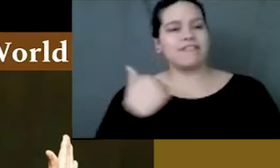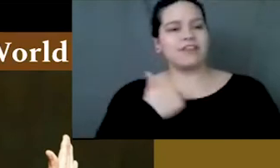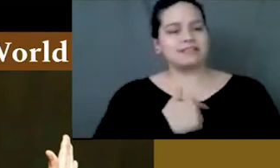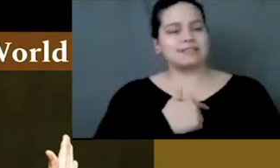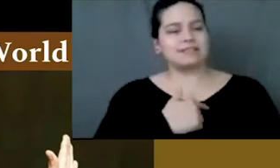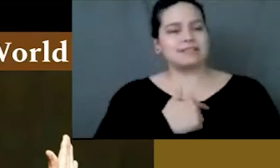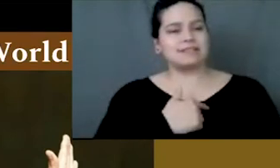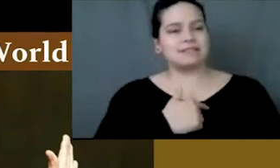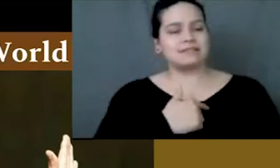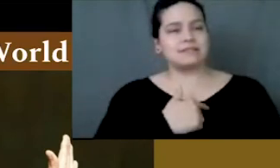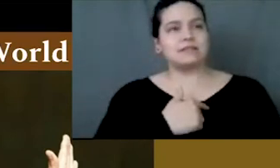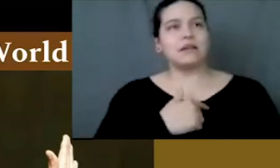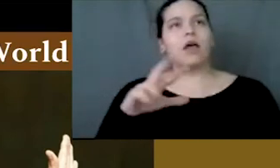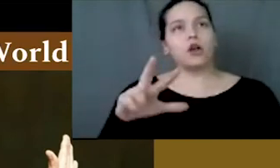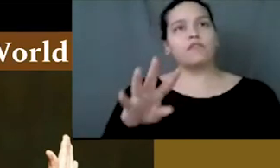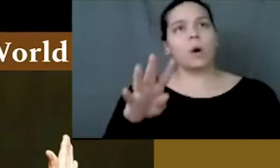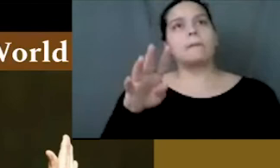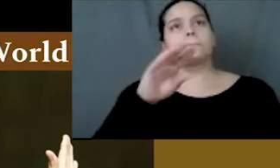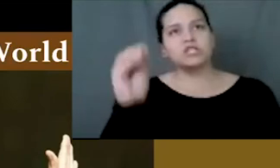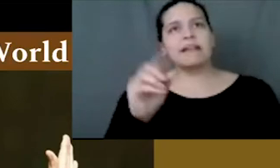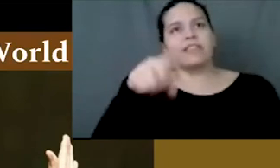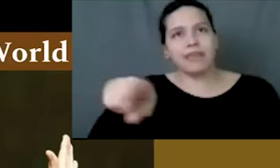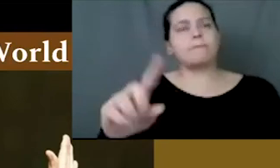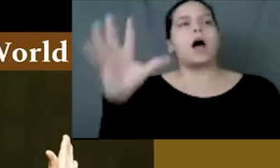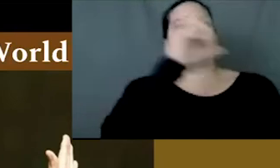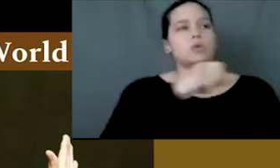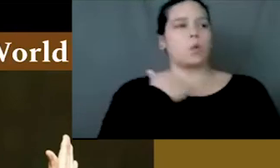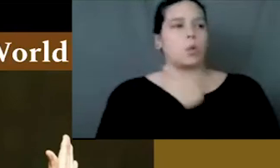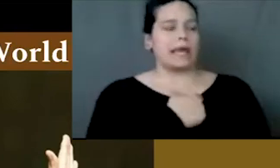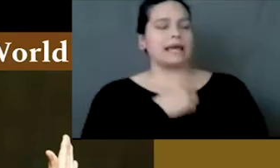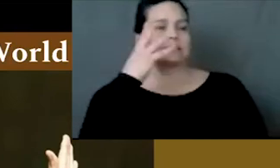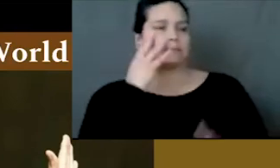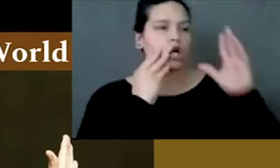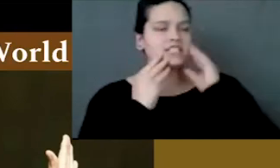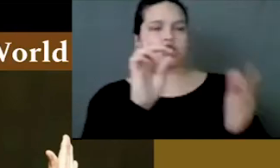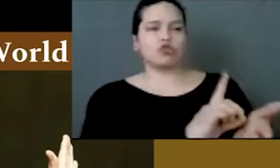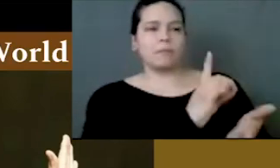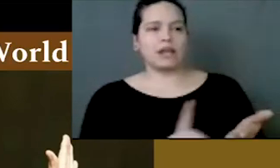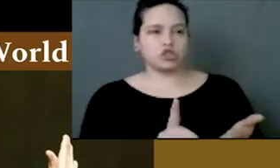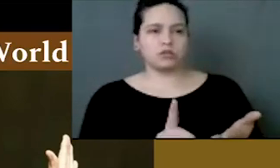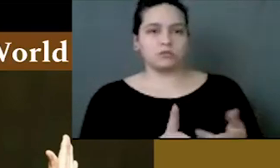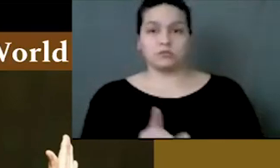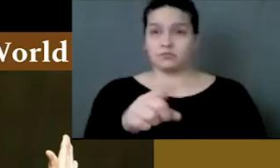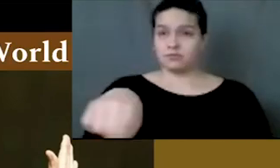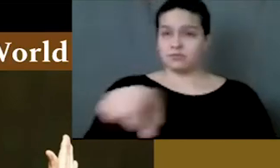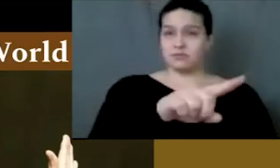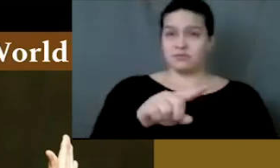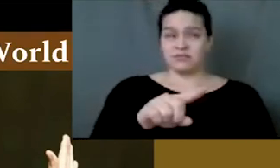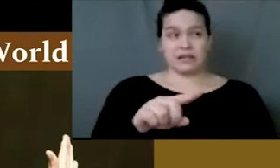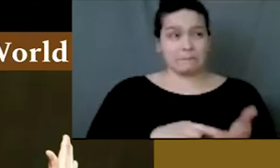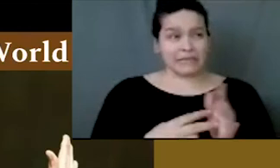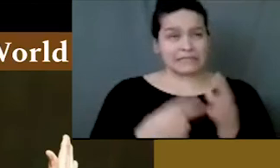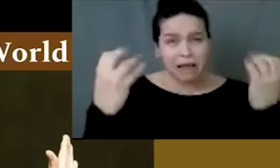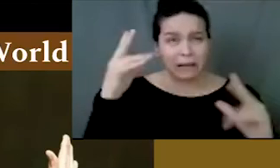we face discrimination when we have such a horrid history under colonization and with the things that are still